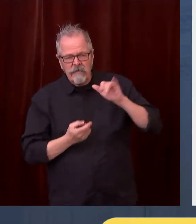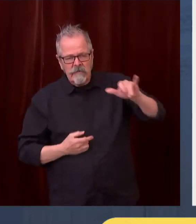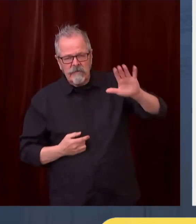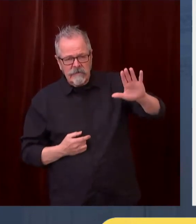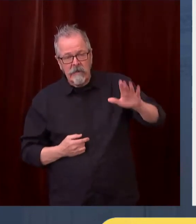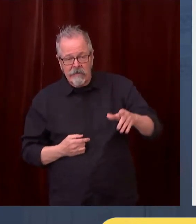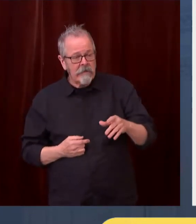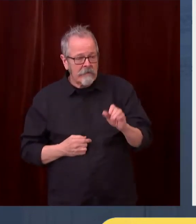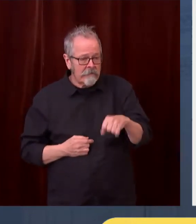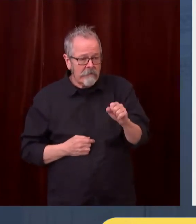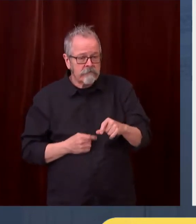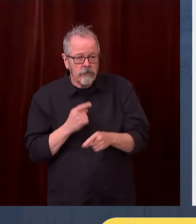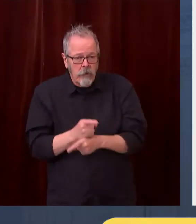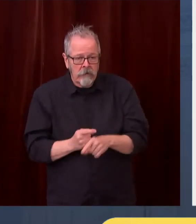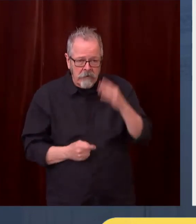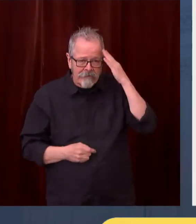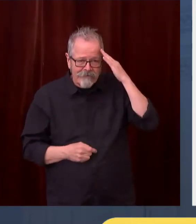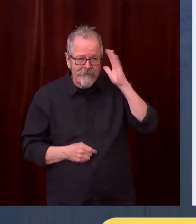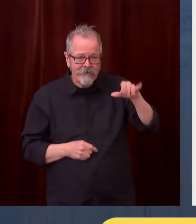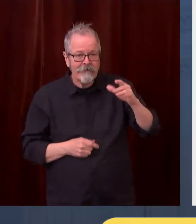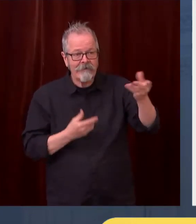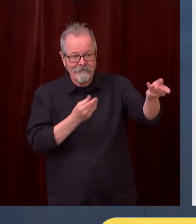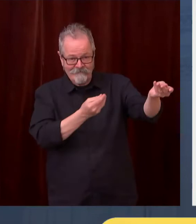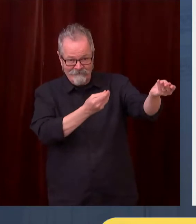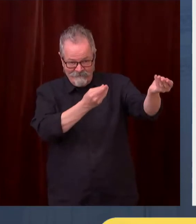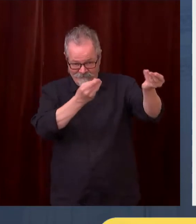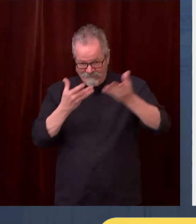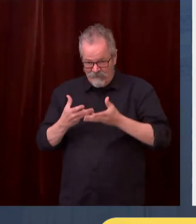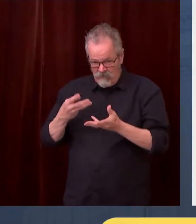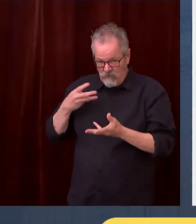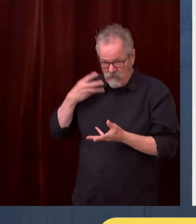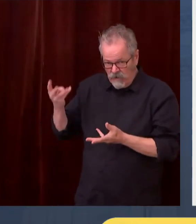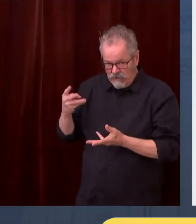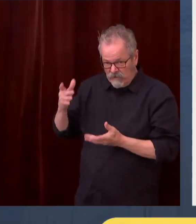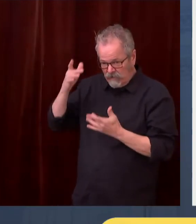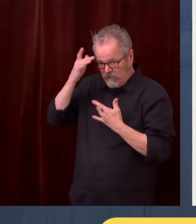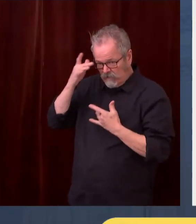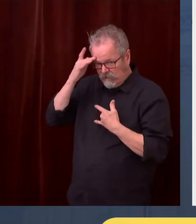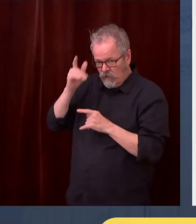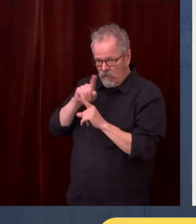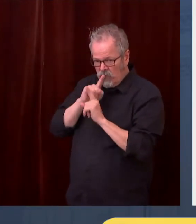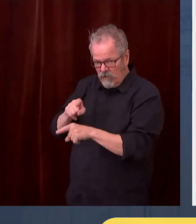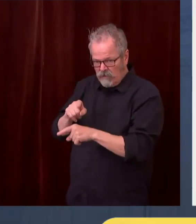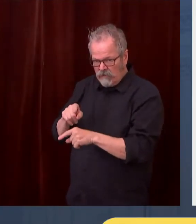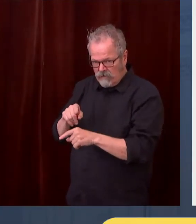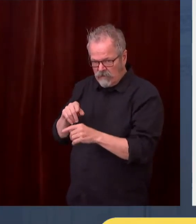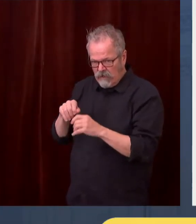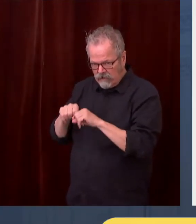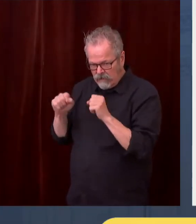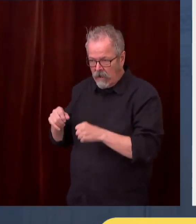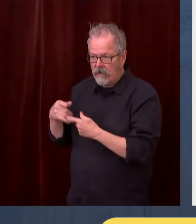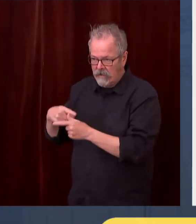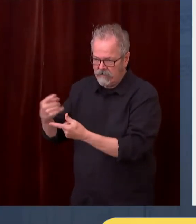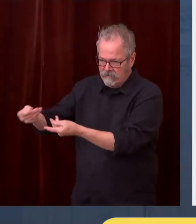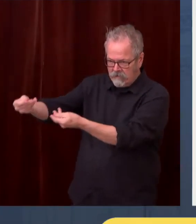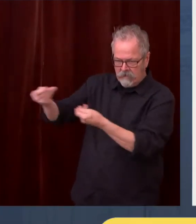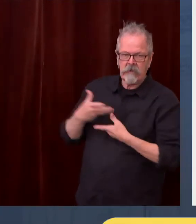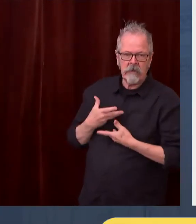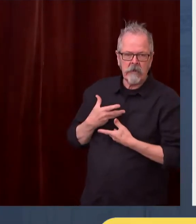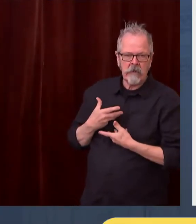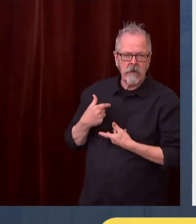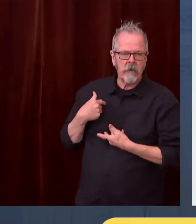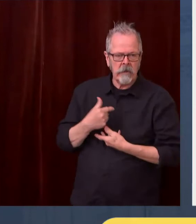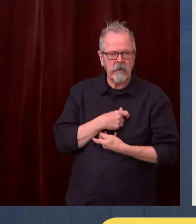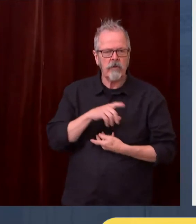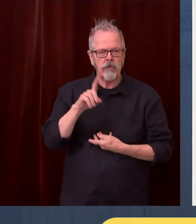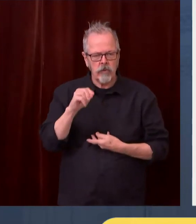Washington Disease Reporting System. So we do try to make sure that numbers are matching and if that health department has concerns,